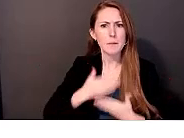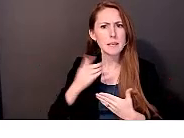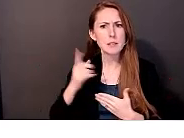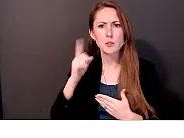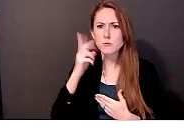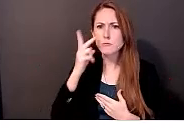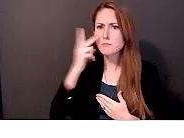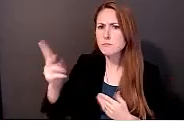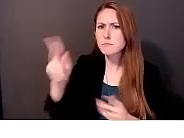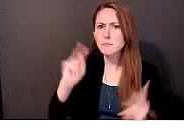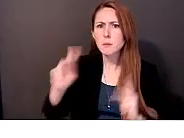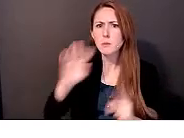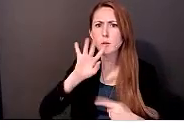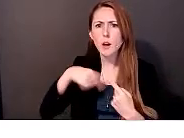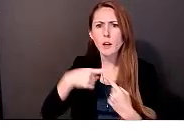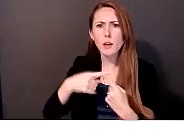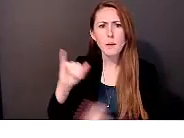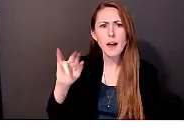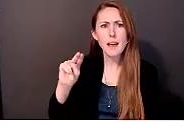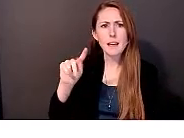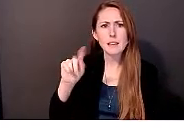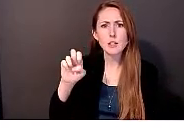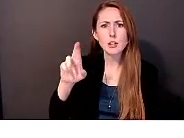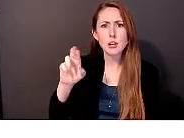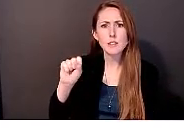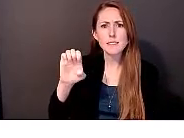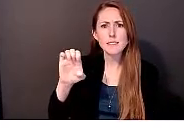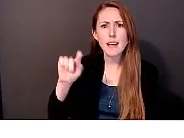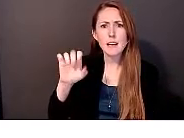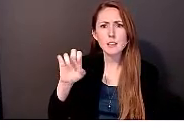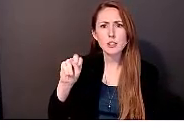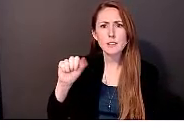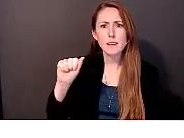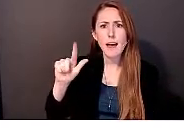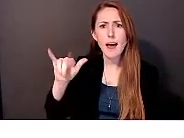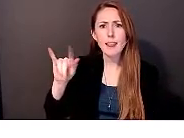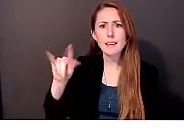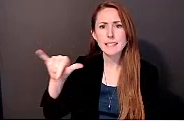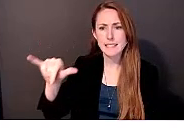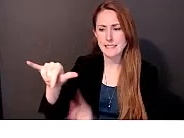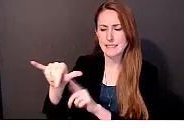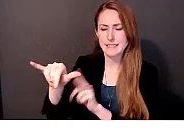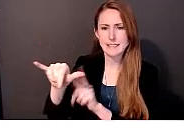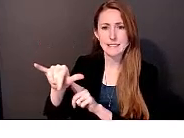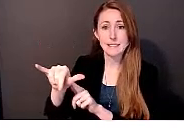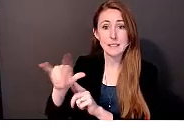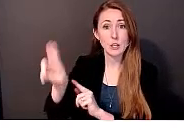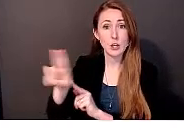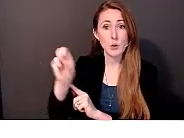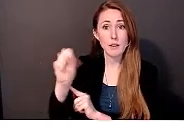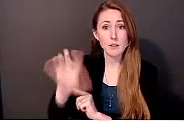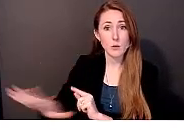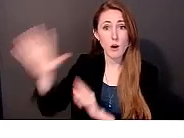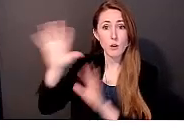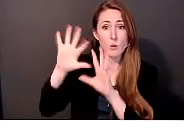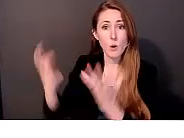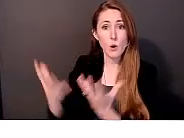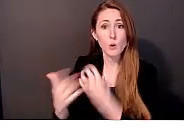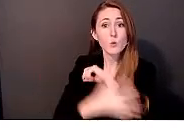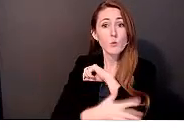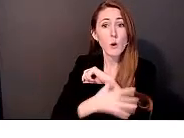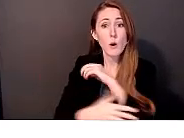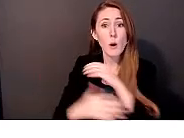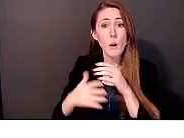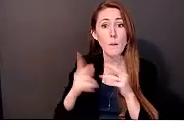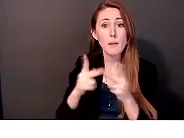so much about intersectionality, because in the United States and across the world, rural places have been both excluded